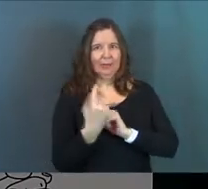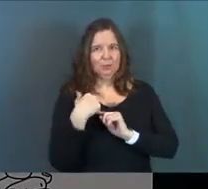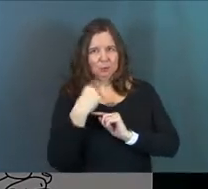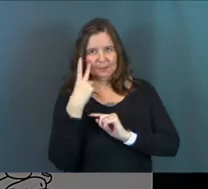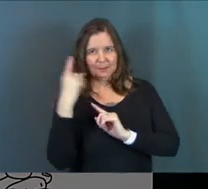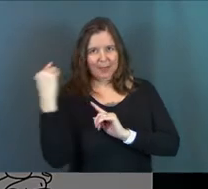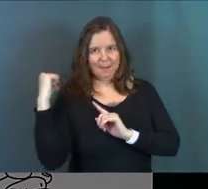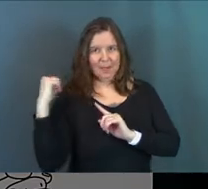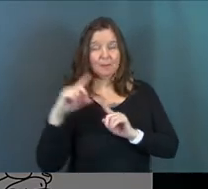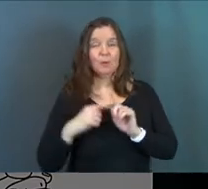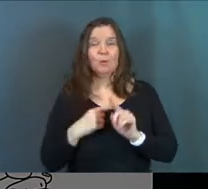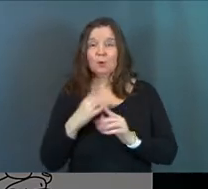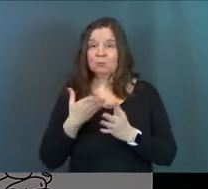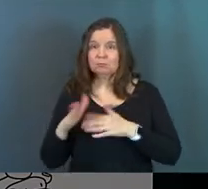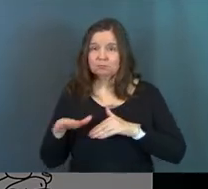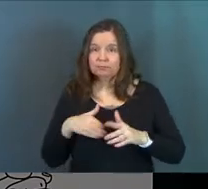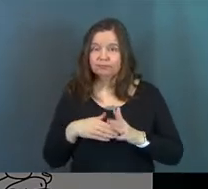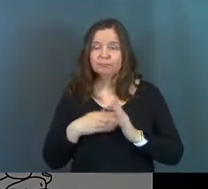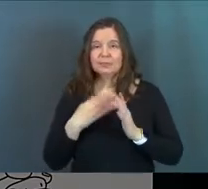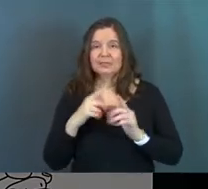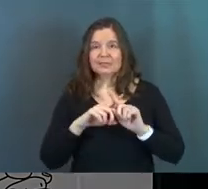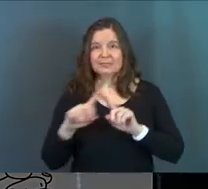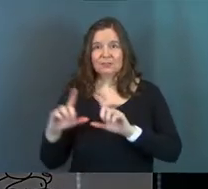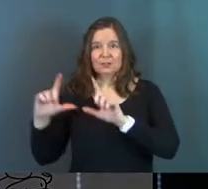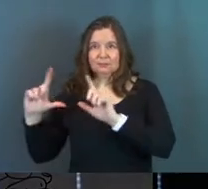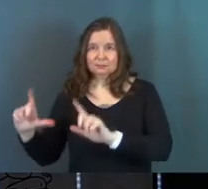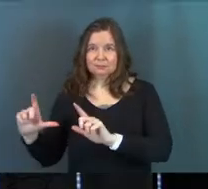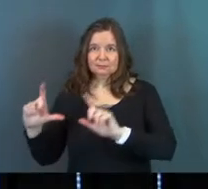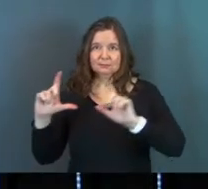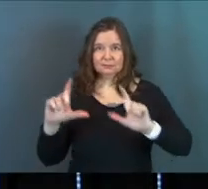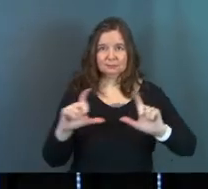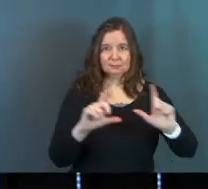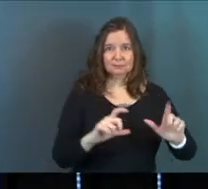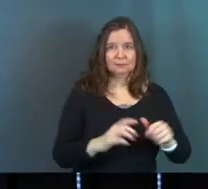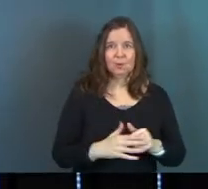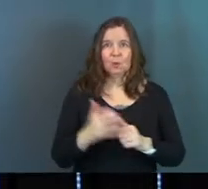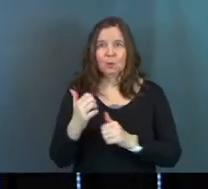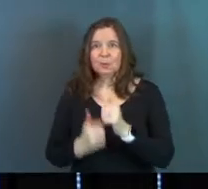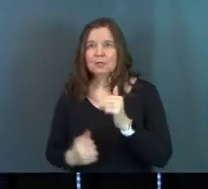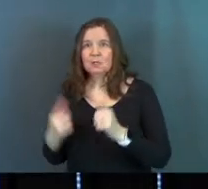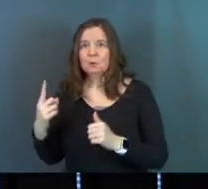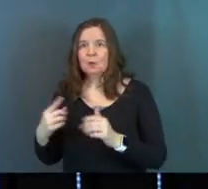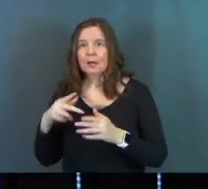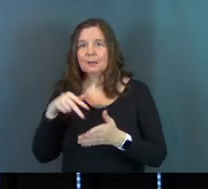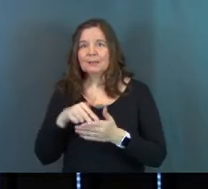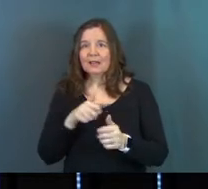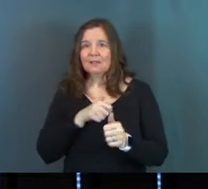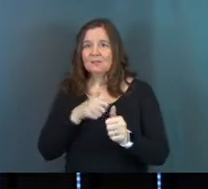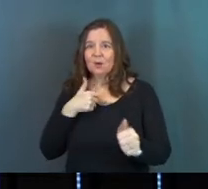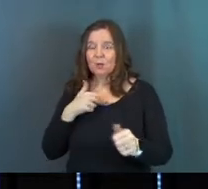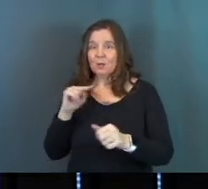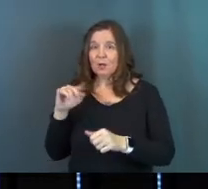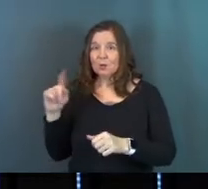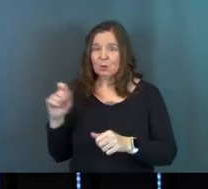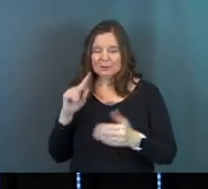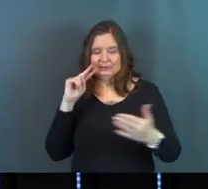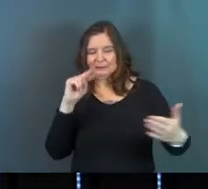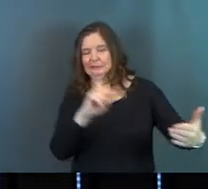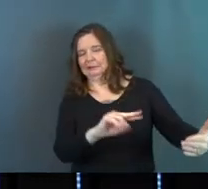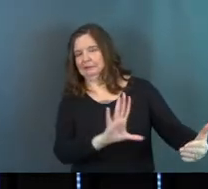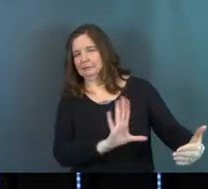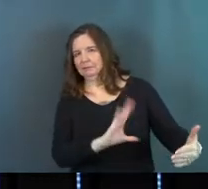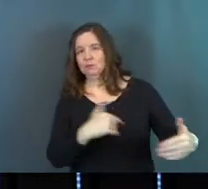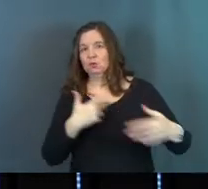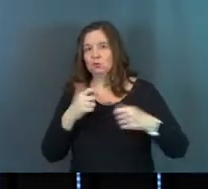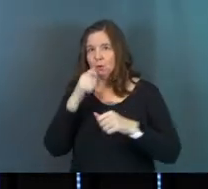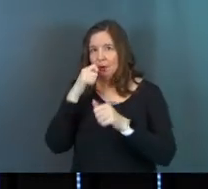But we're literally going to walk through these scenes together, okay? I'm going to walk by each one. I'm going to stay as far away from my notes as I can and try to remember